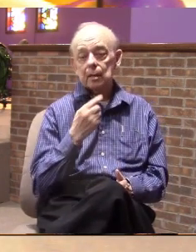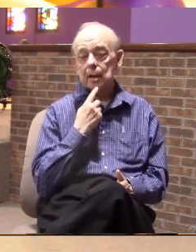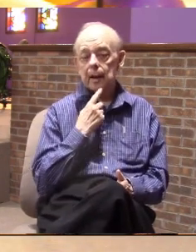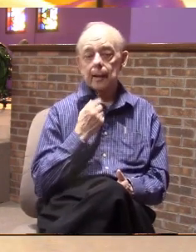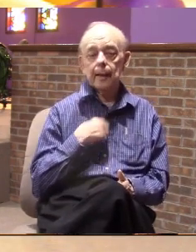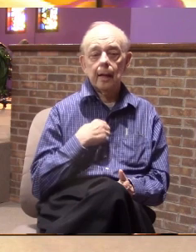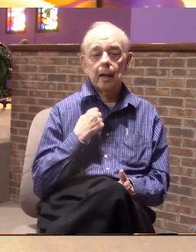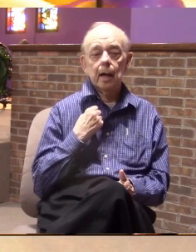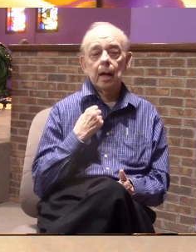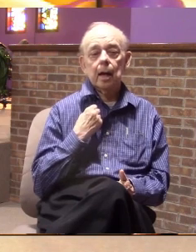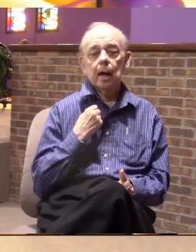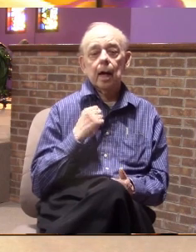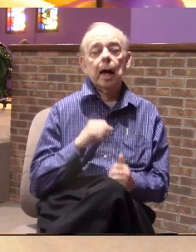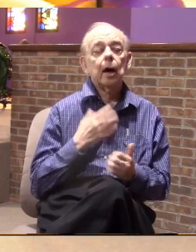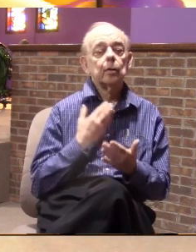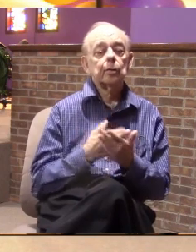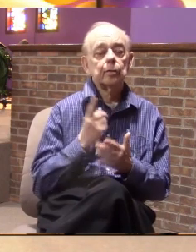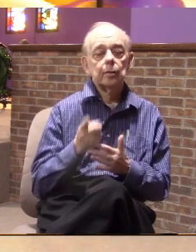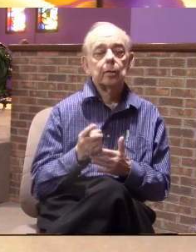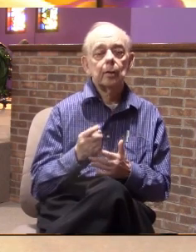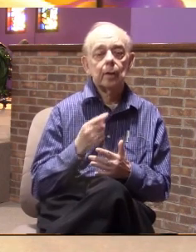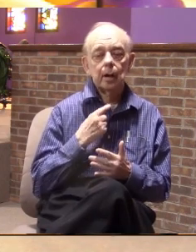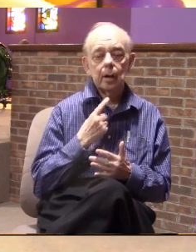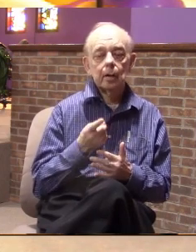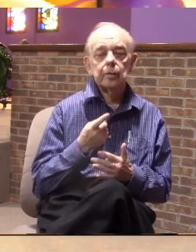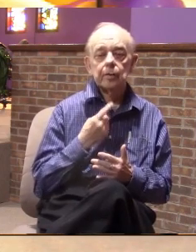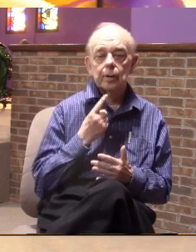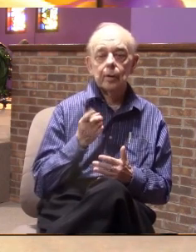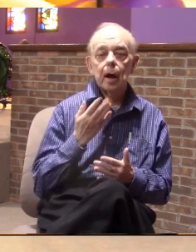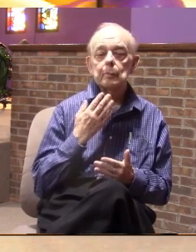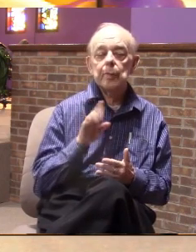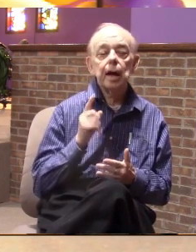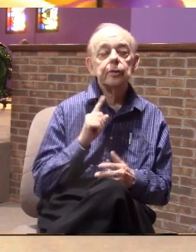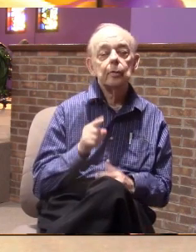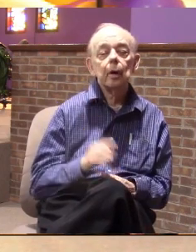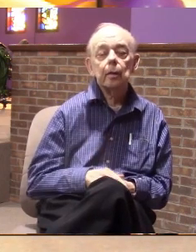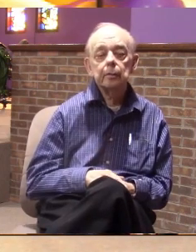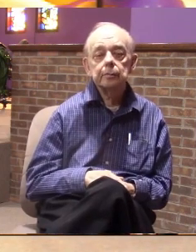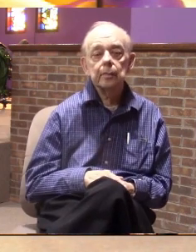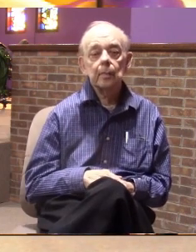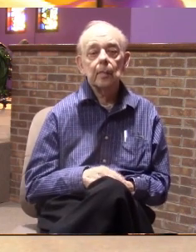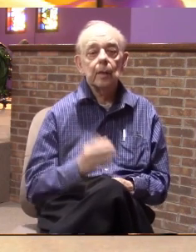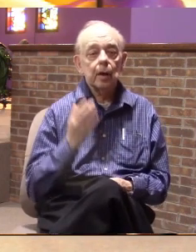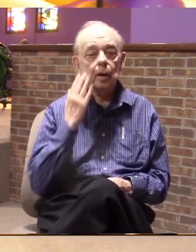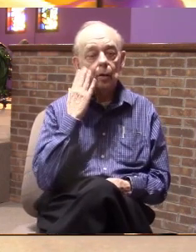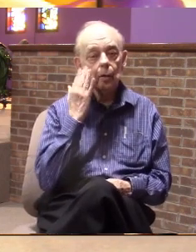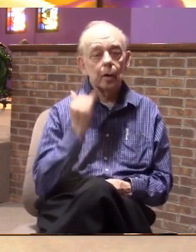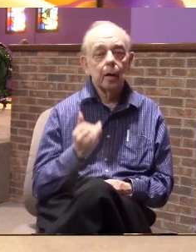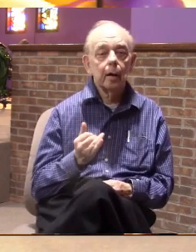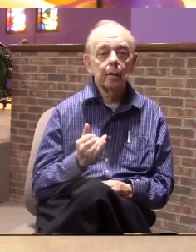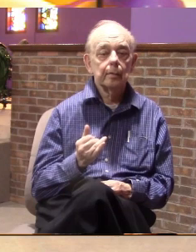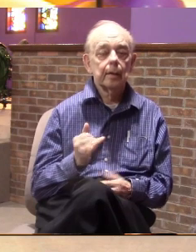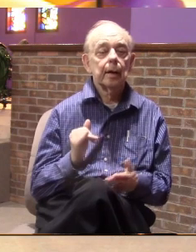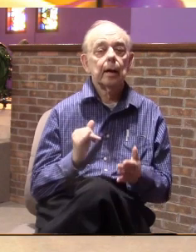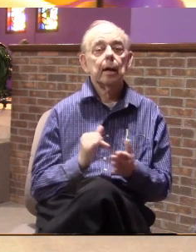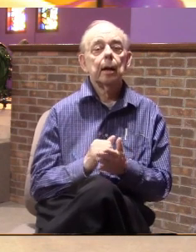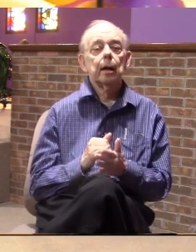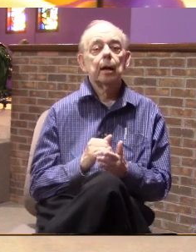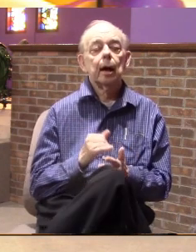me how good you are and I'll tell you how bad you are you want to know why because that's who I